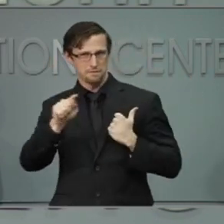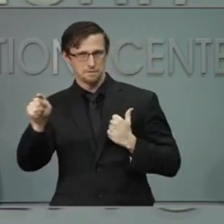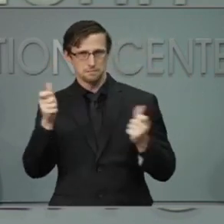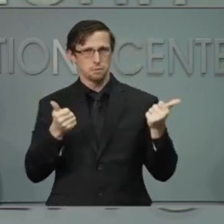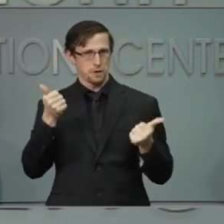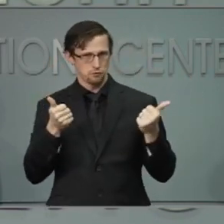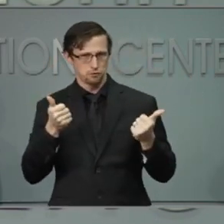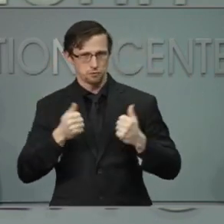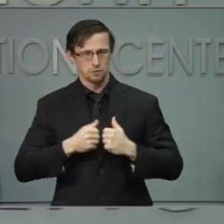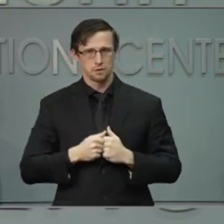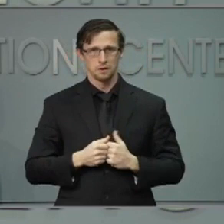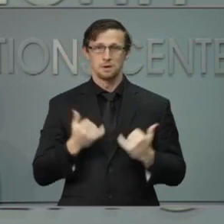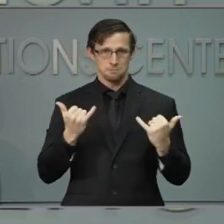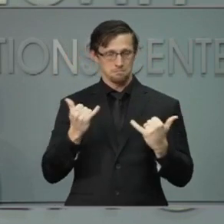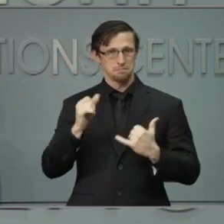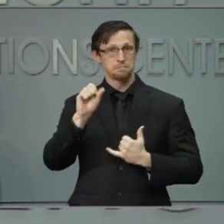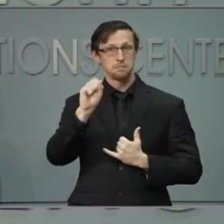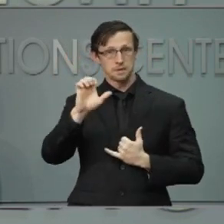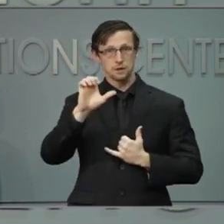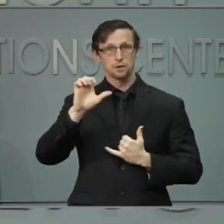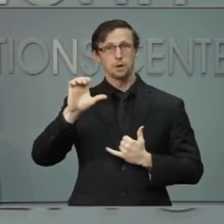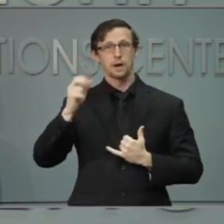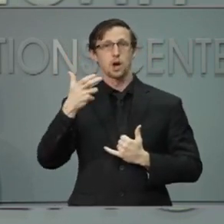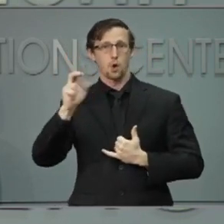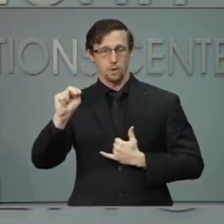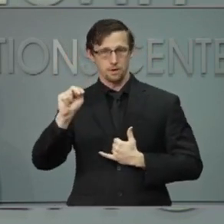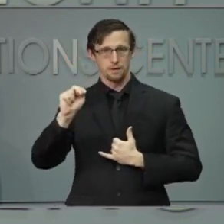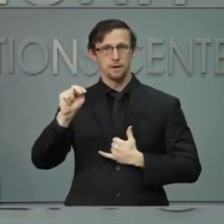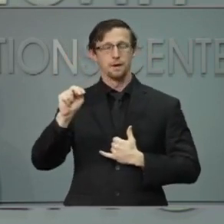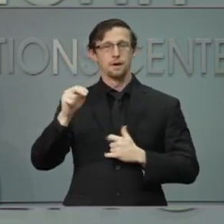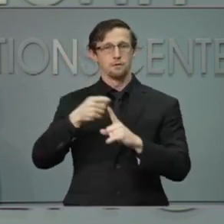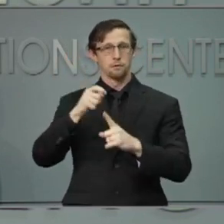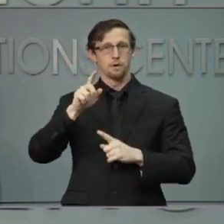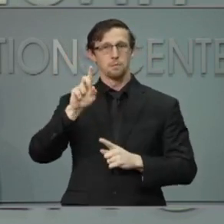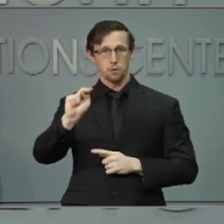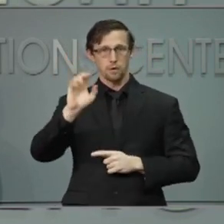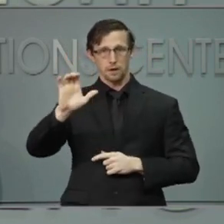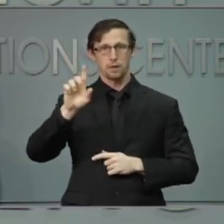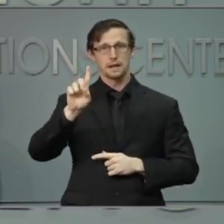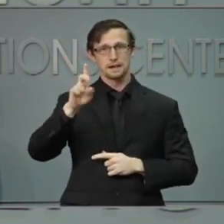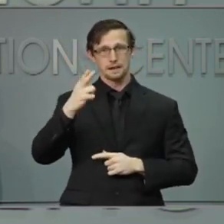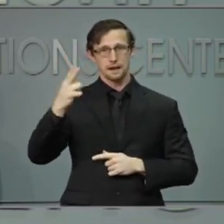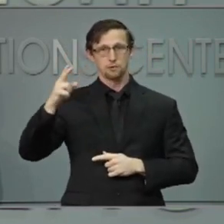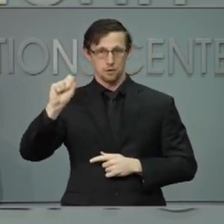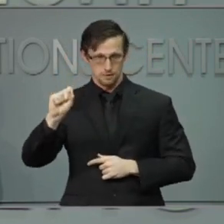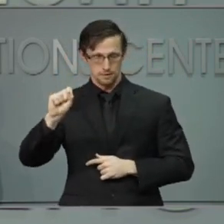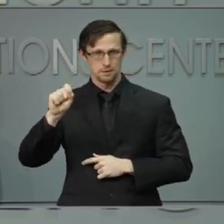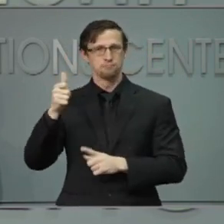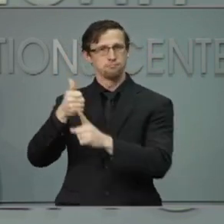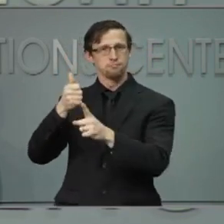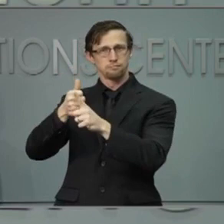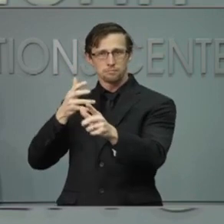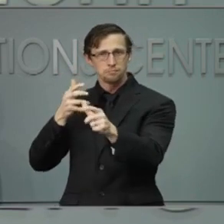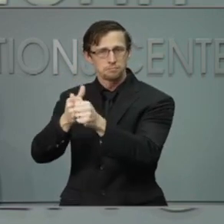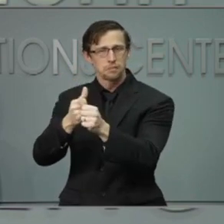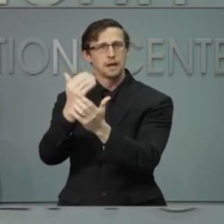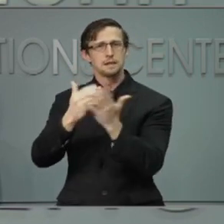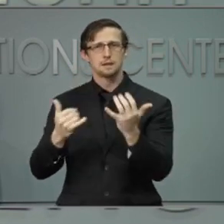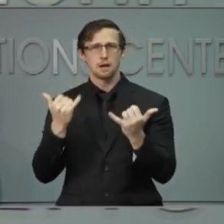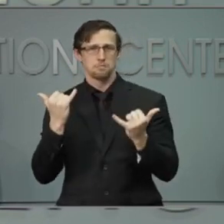Mandy Cohen, our secretary of the North Carolina Department of Health and Human Services, will give an update on our key trends and metrics.